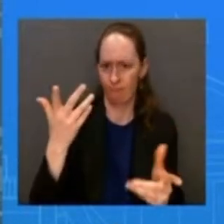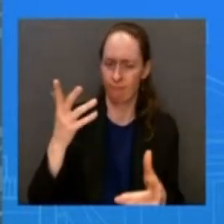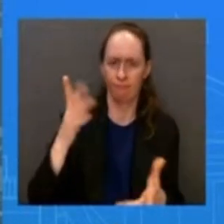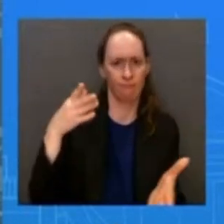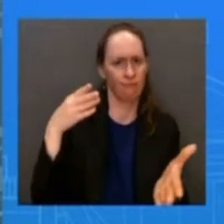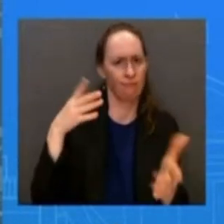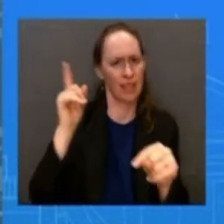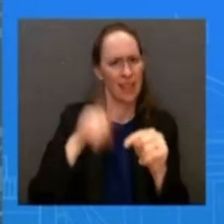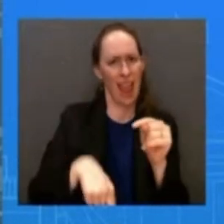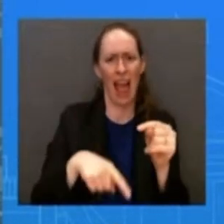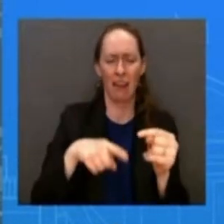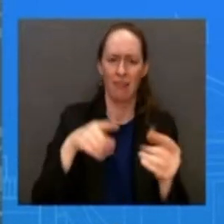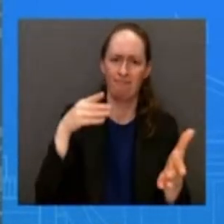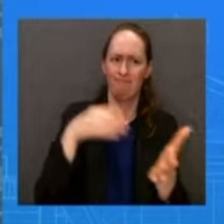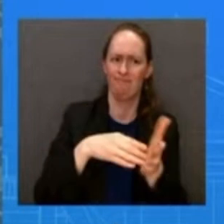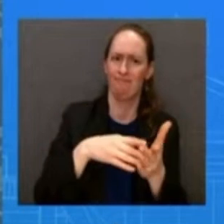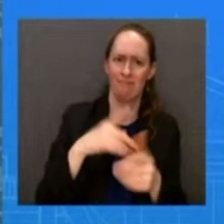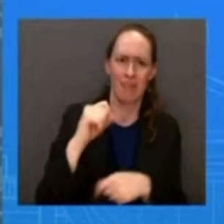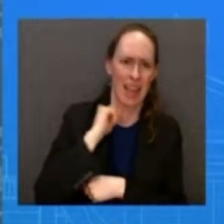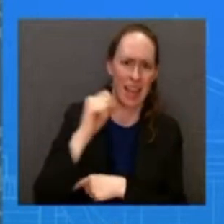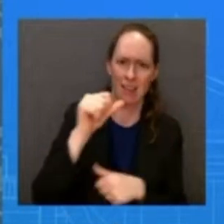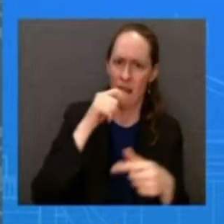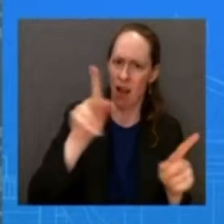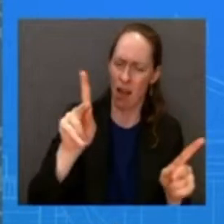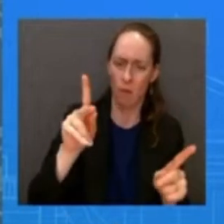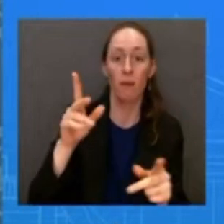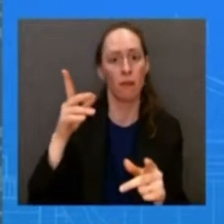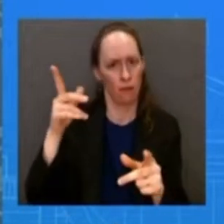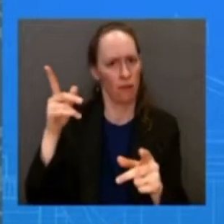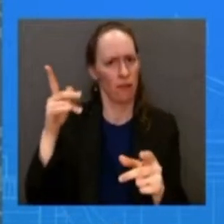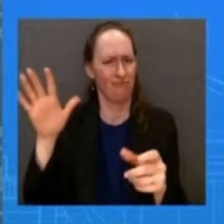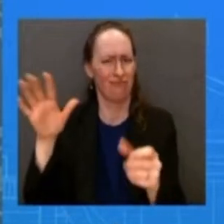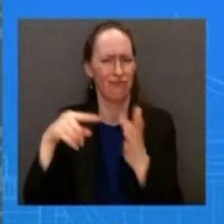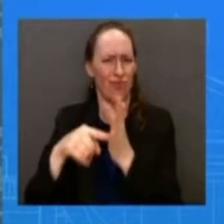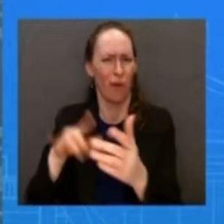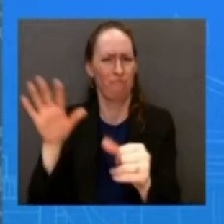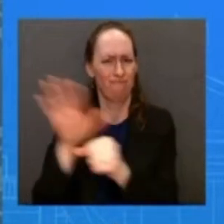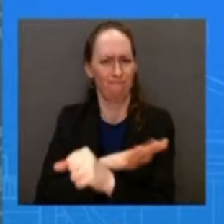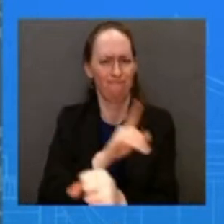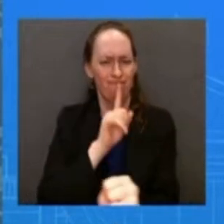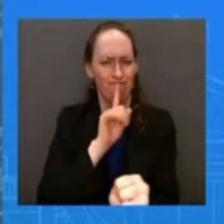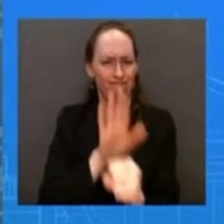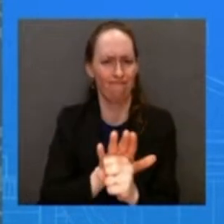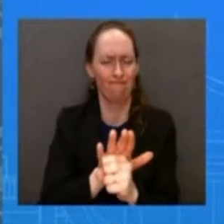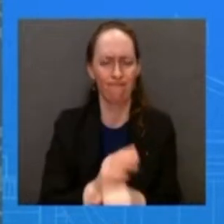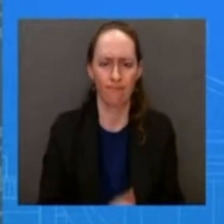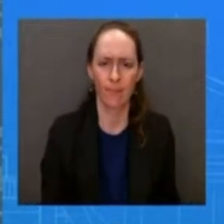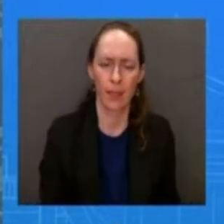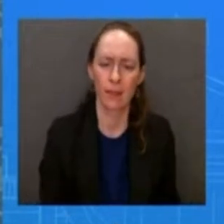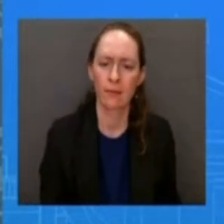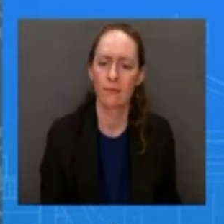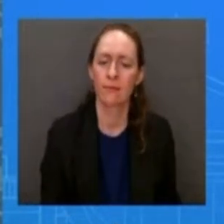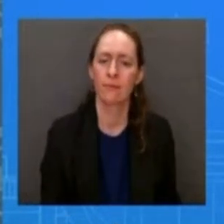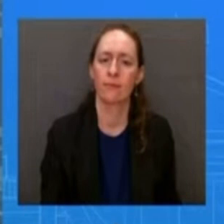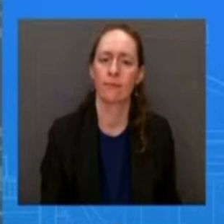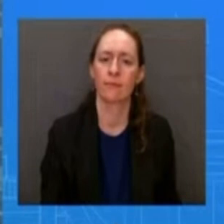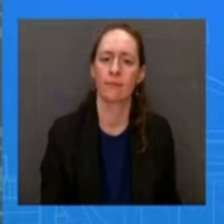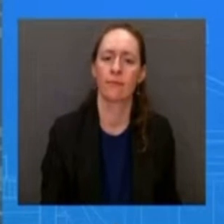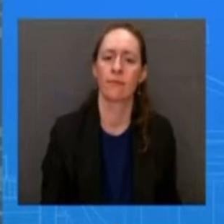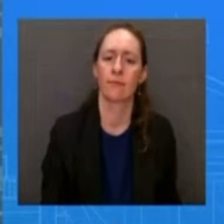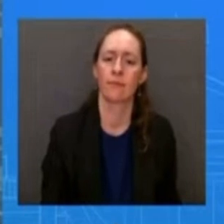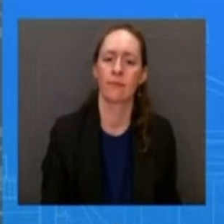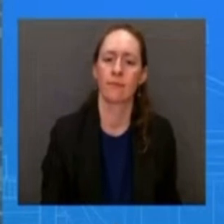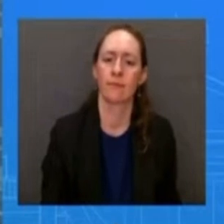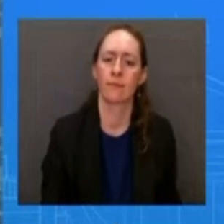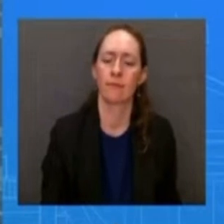you've heard me say this many times one of the four crises that he talked about was uh racial inequality and making sure that we do everything